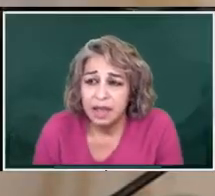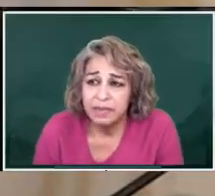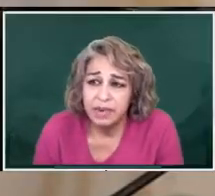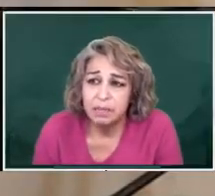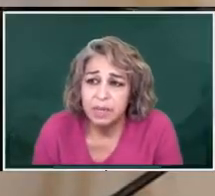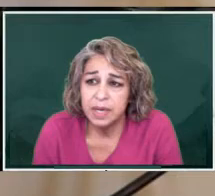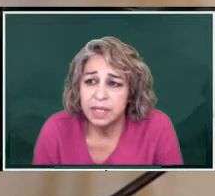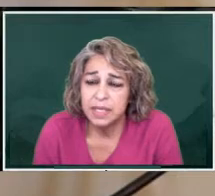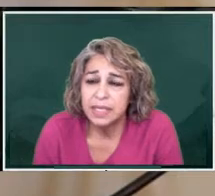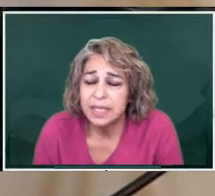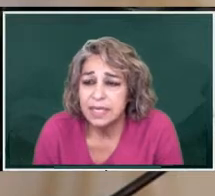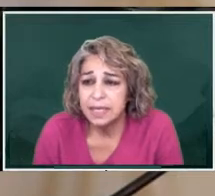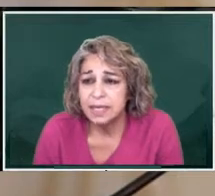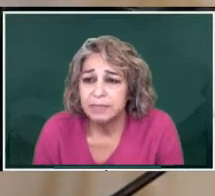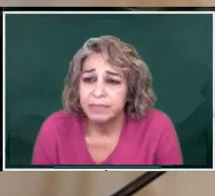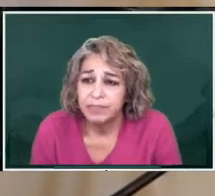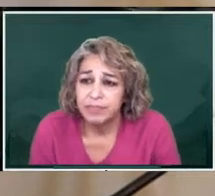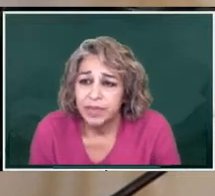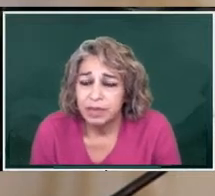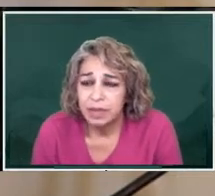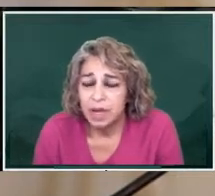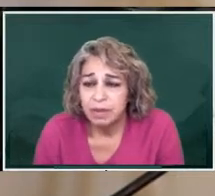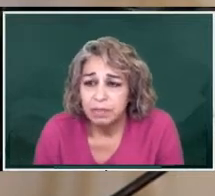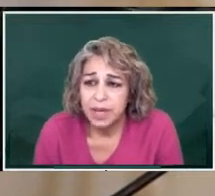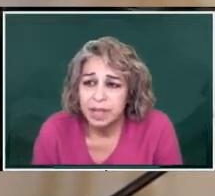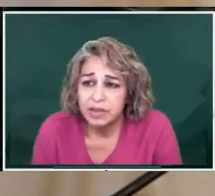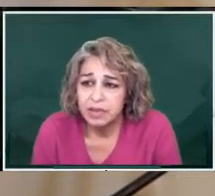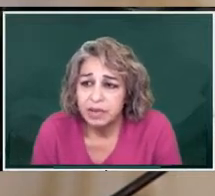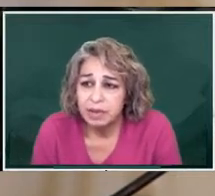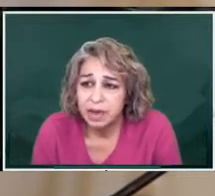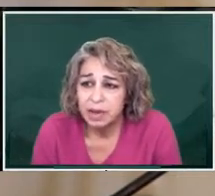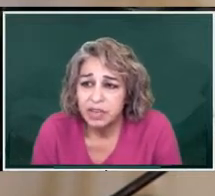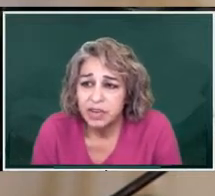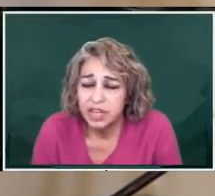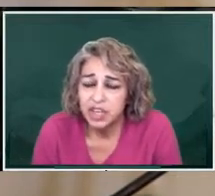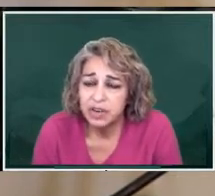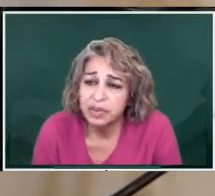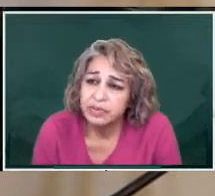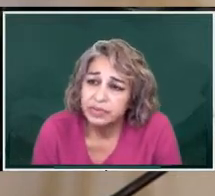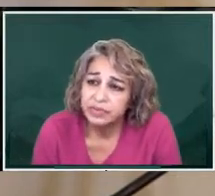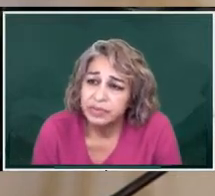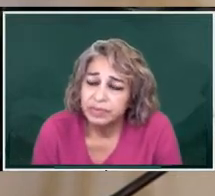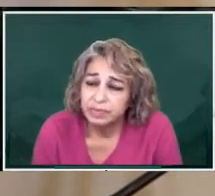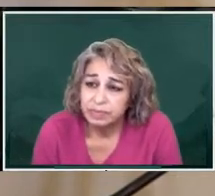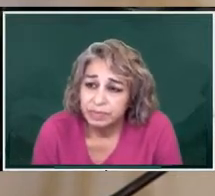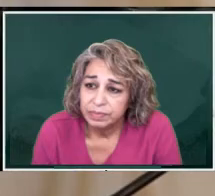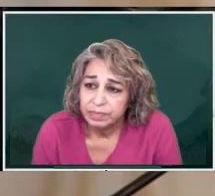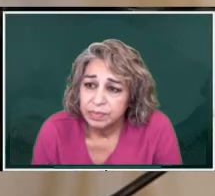I have not been solicited by the Attorney General